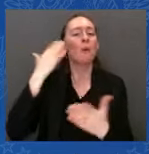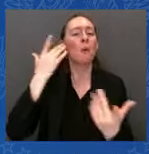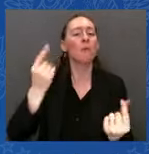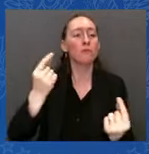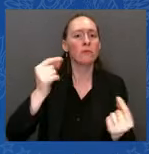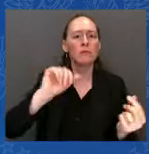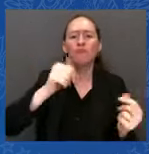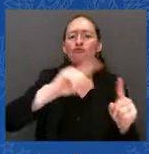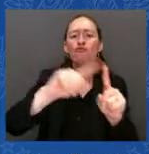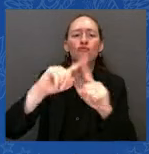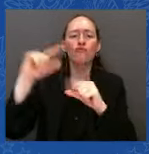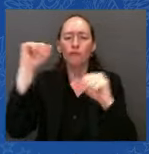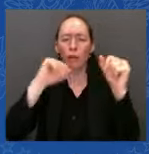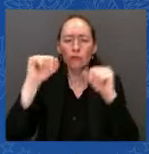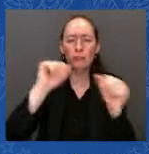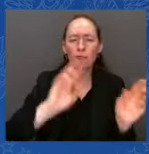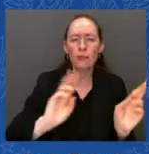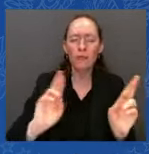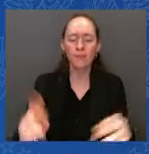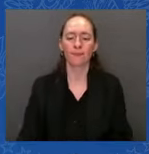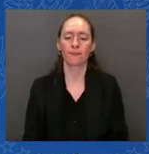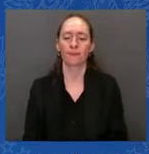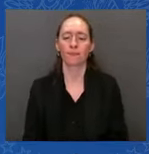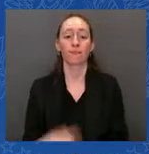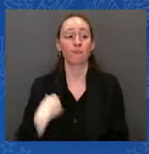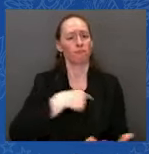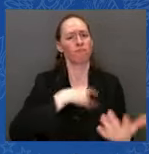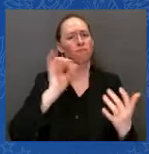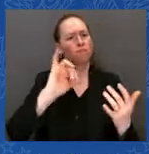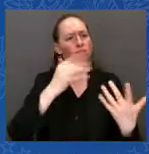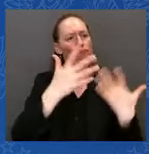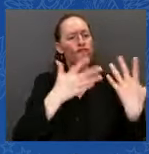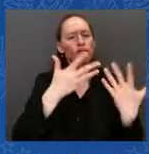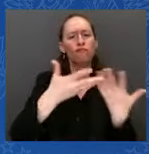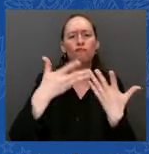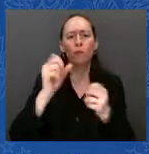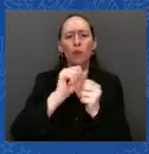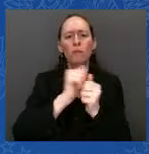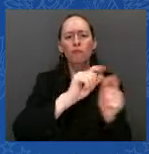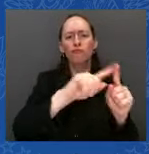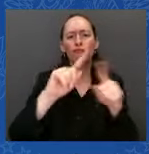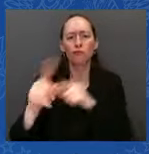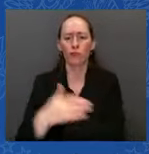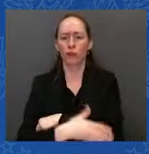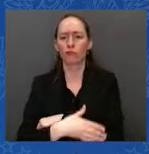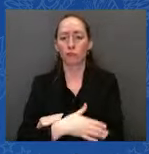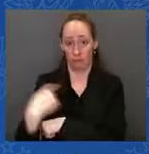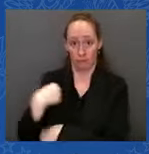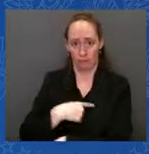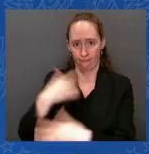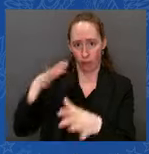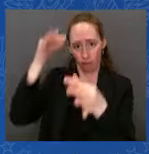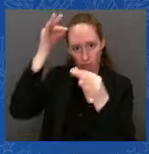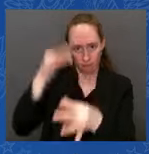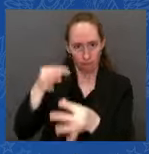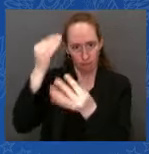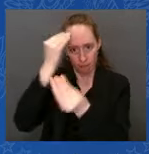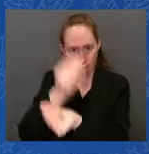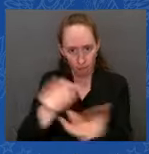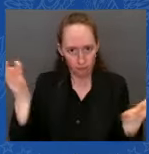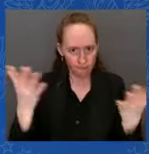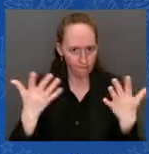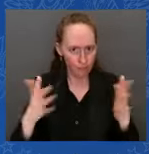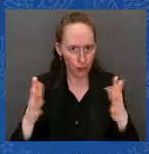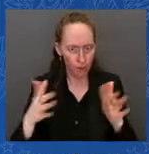joined by an additional announcement, including that will be ready, available, and more easily integrated for use in the